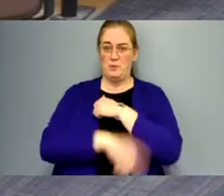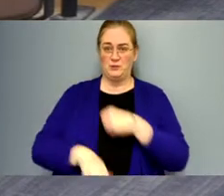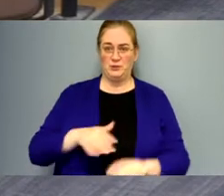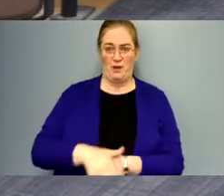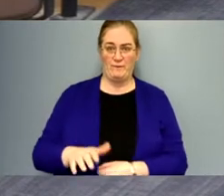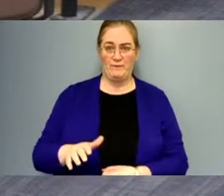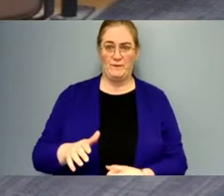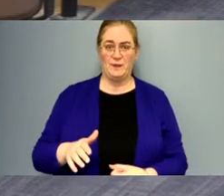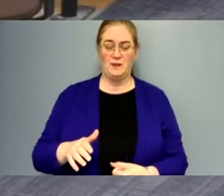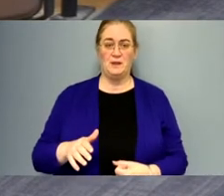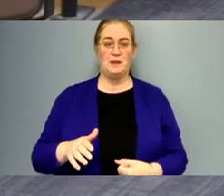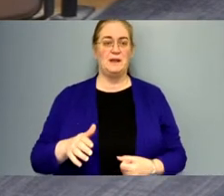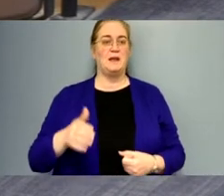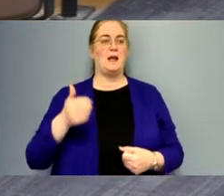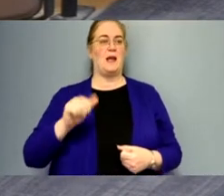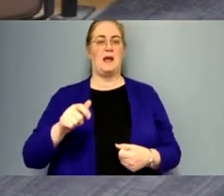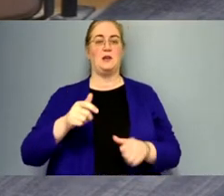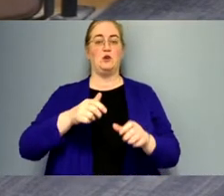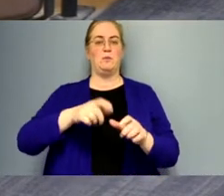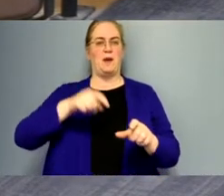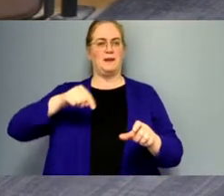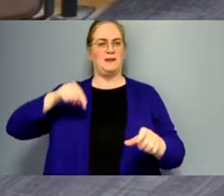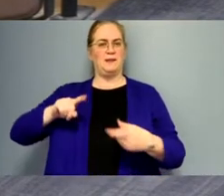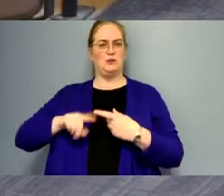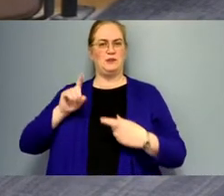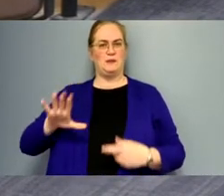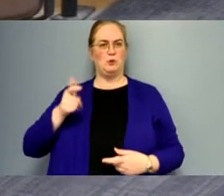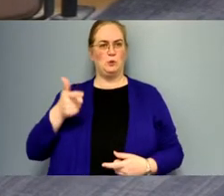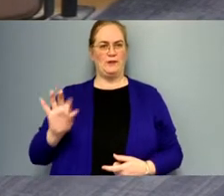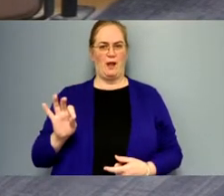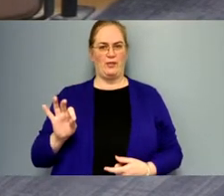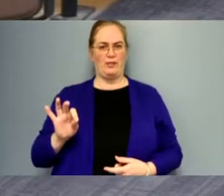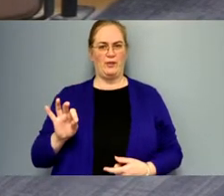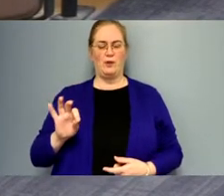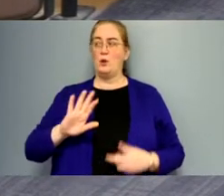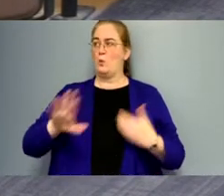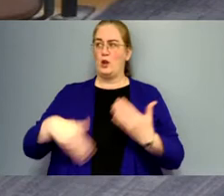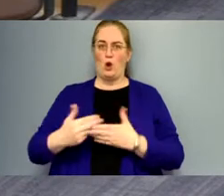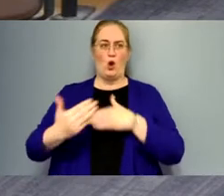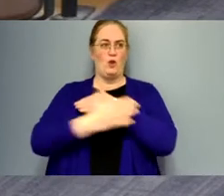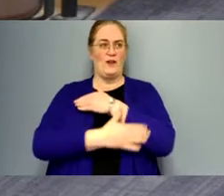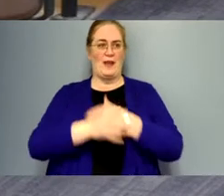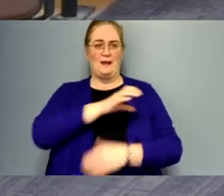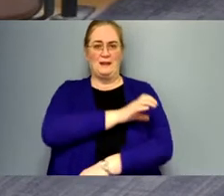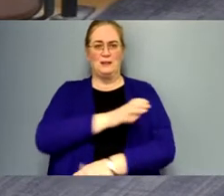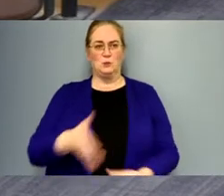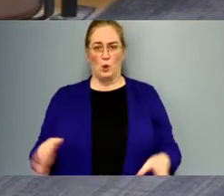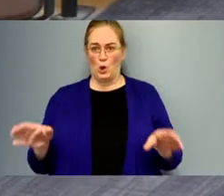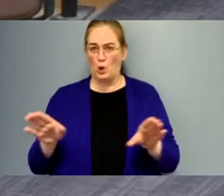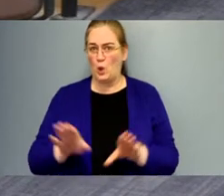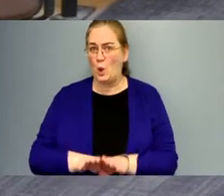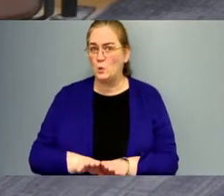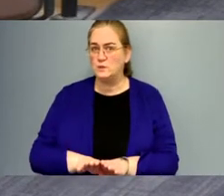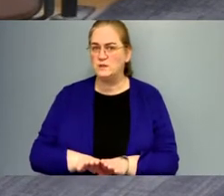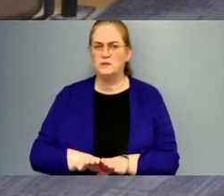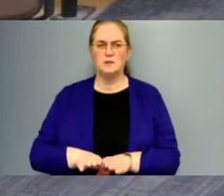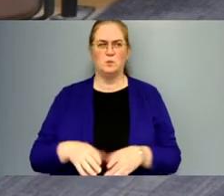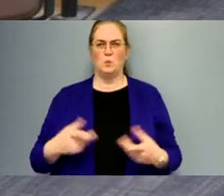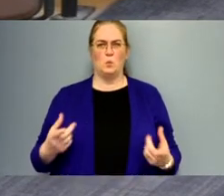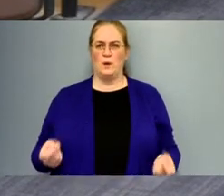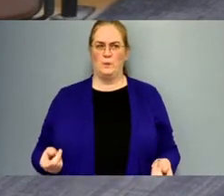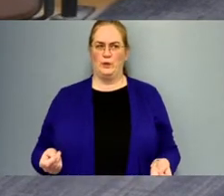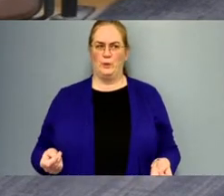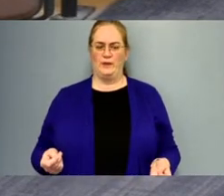and you backdated it to December 29th when all the county clinics were closed what are we doing